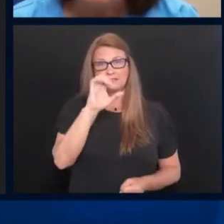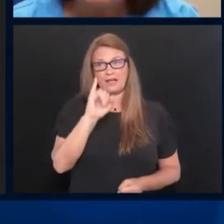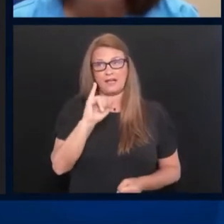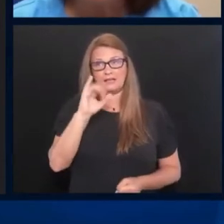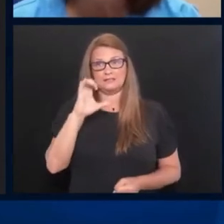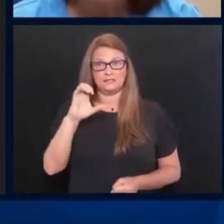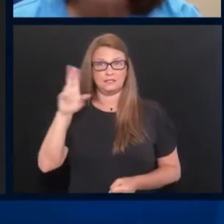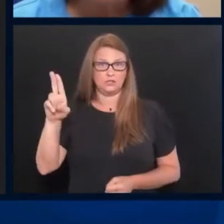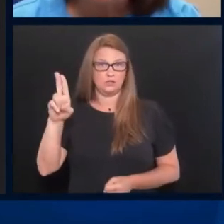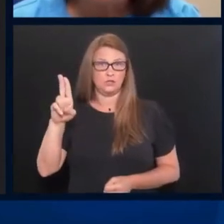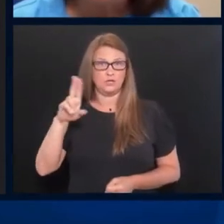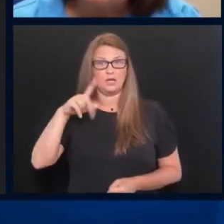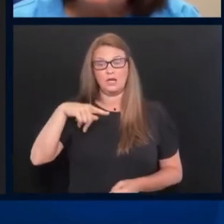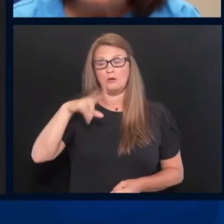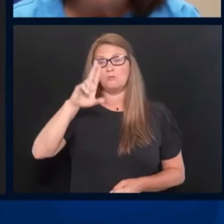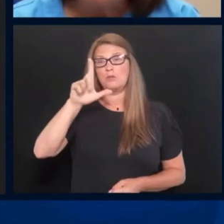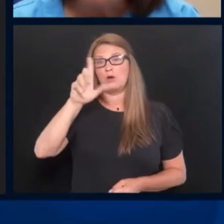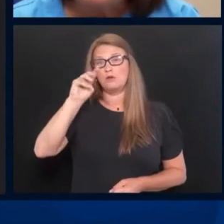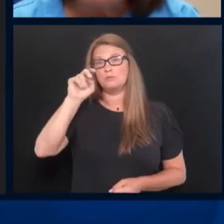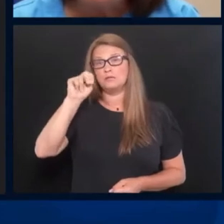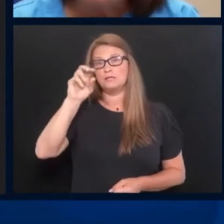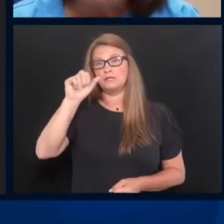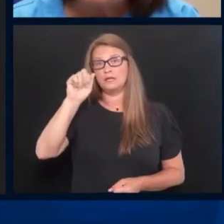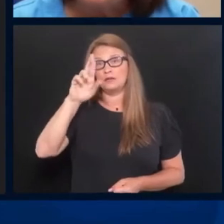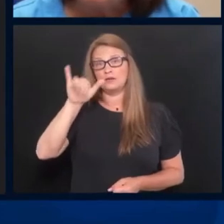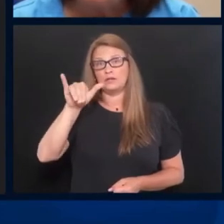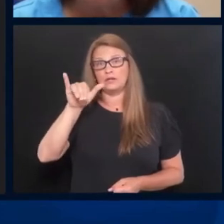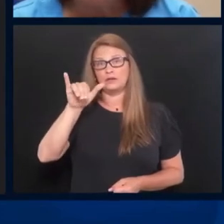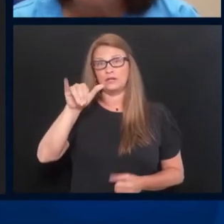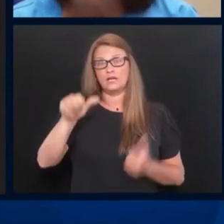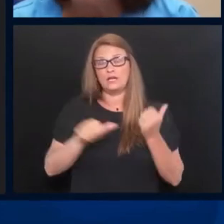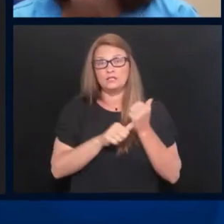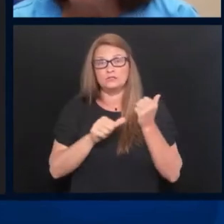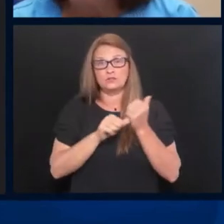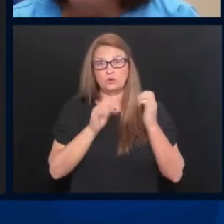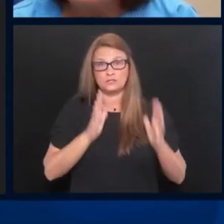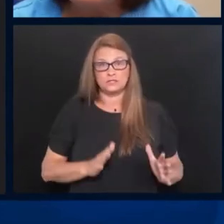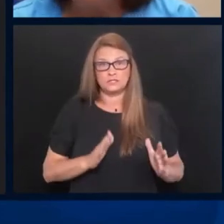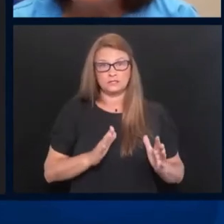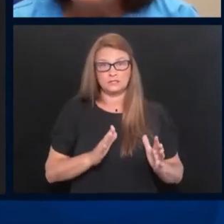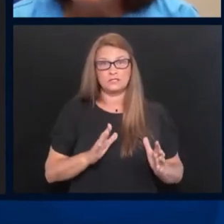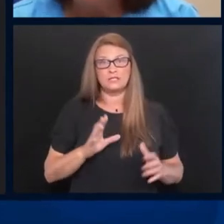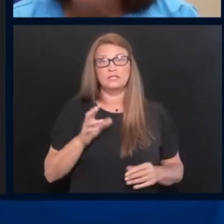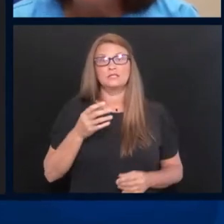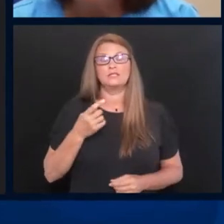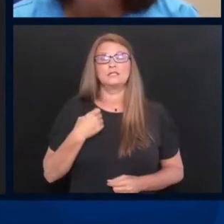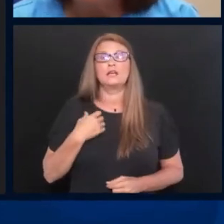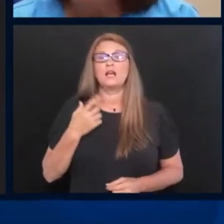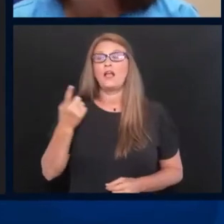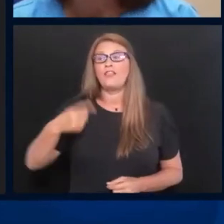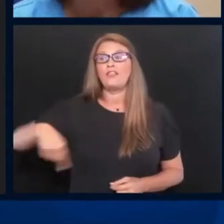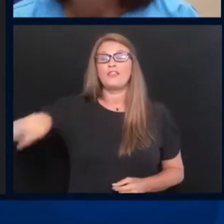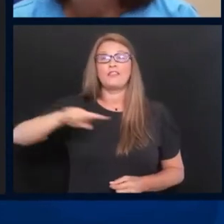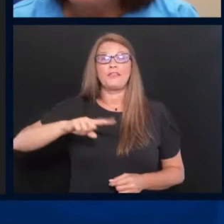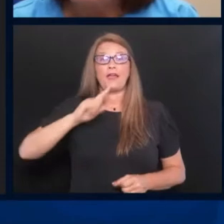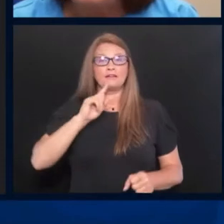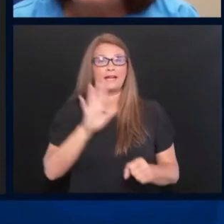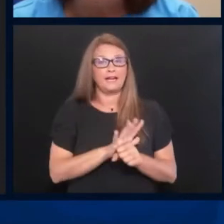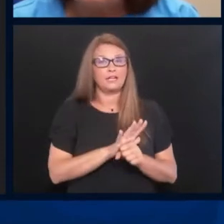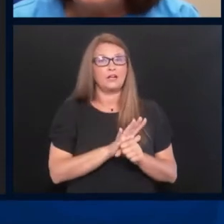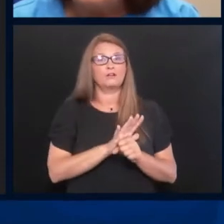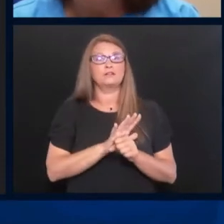pulmonary associates, Dr. Kister, Joey Joseph, D'Arche-Andevae. Without their dedication,